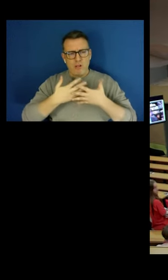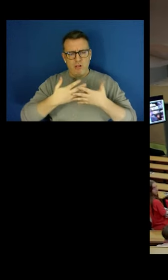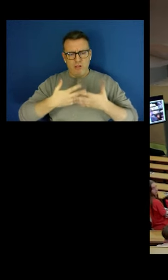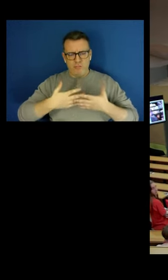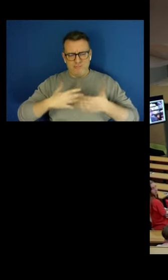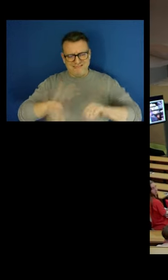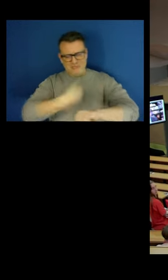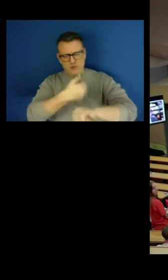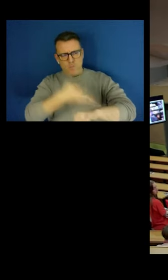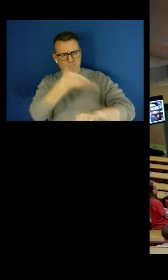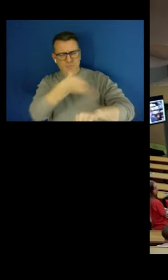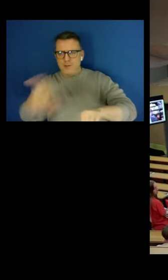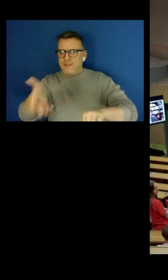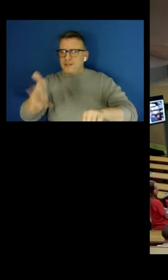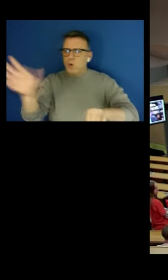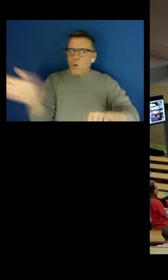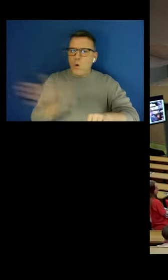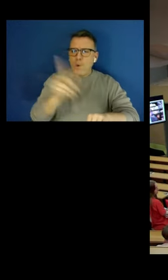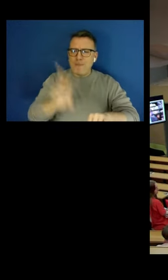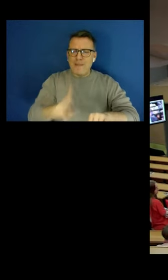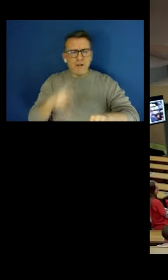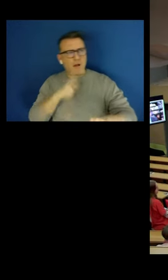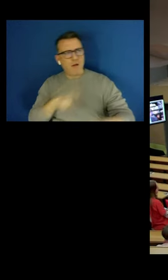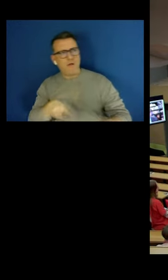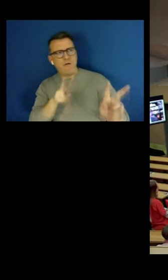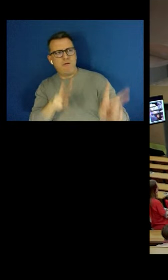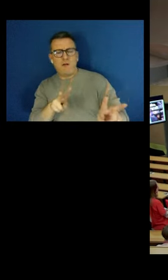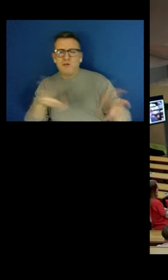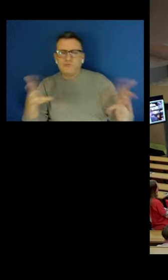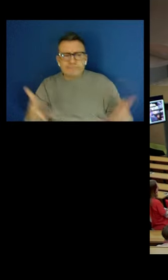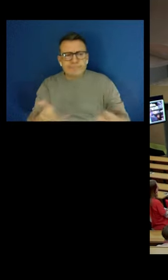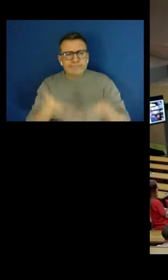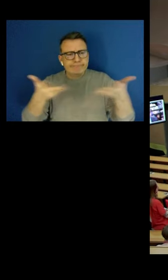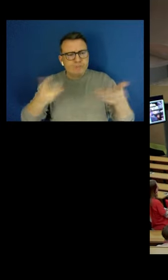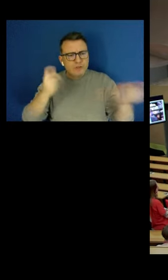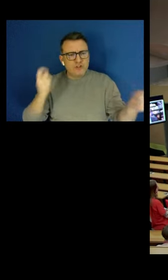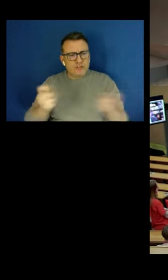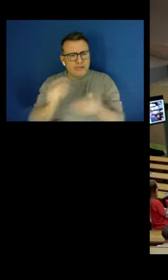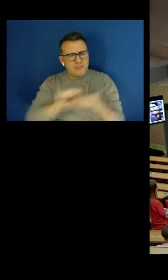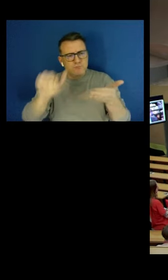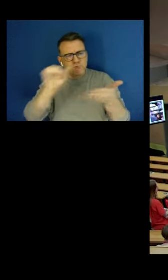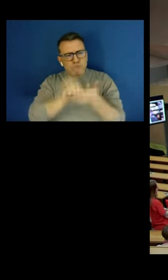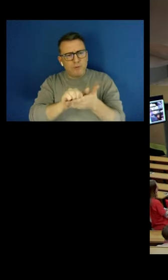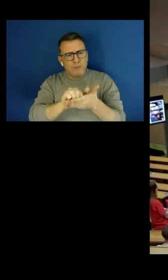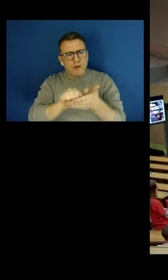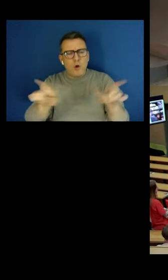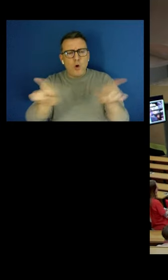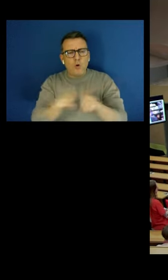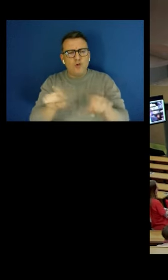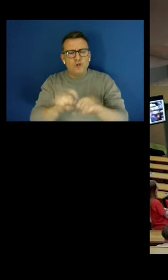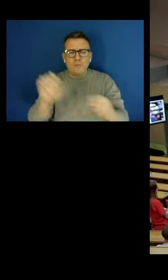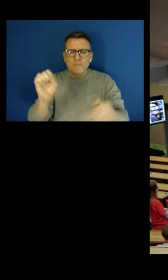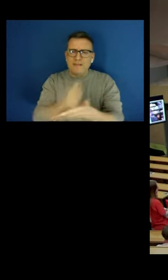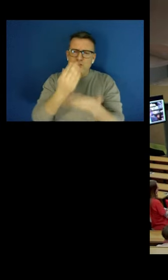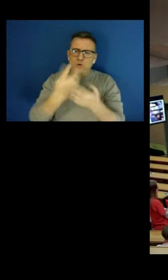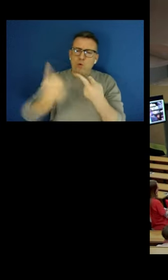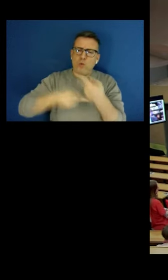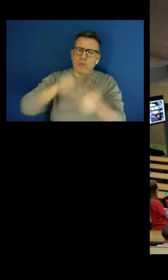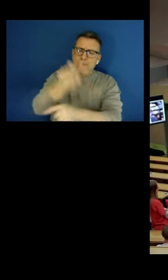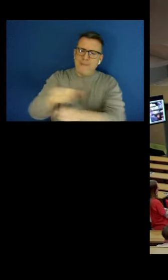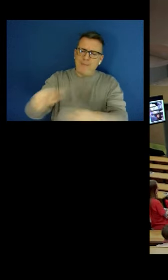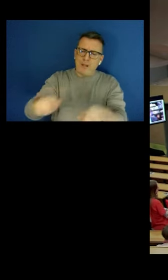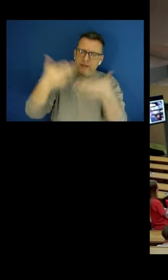feels the need to drive meaningful change and to uphold the nobility of other people in society, that